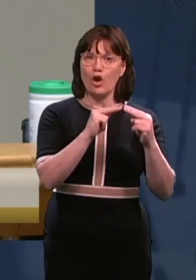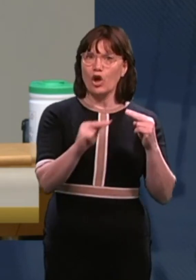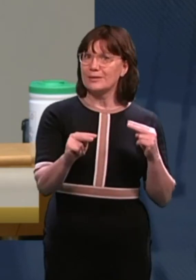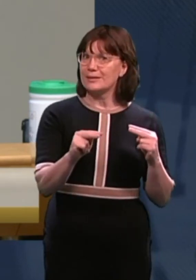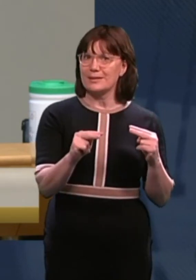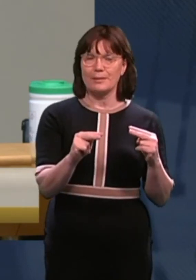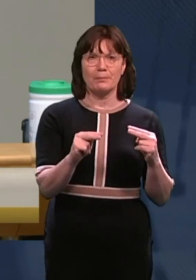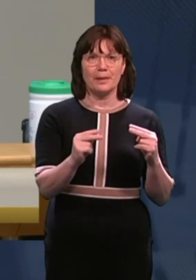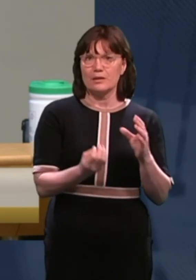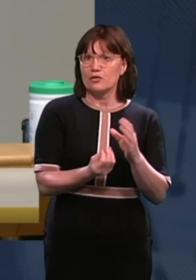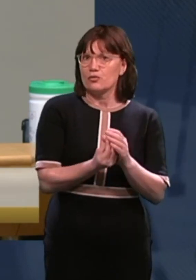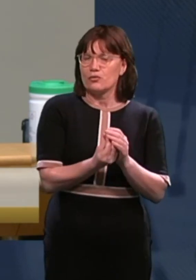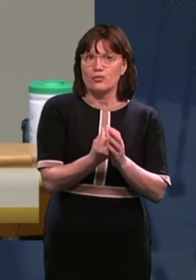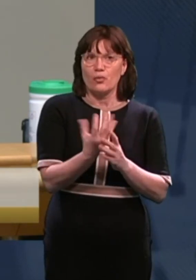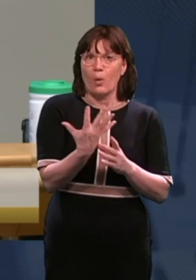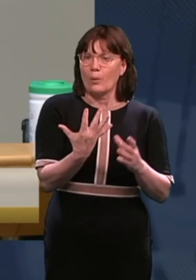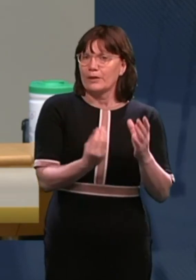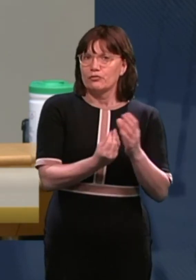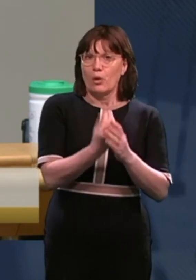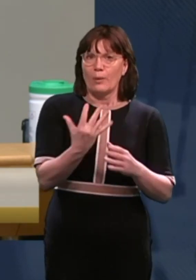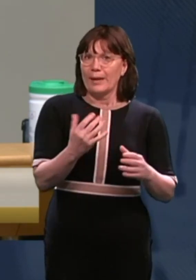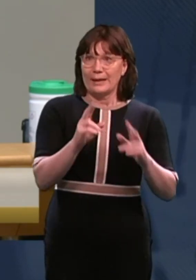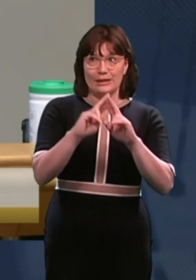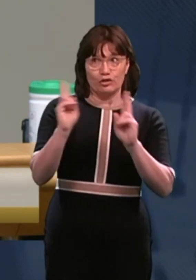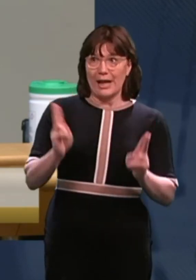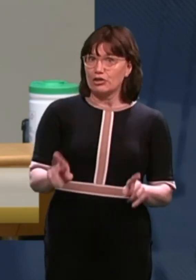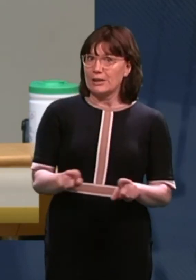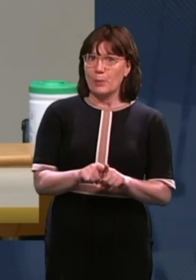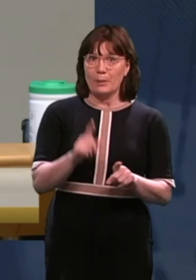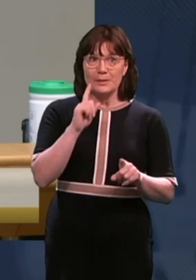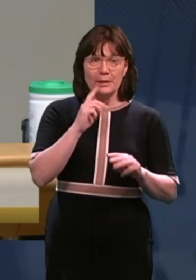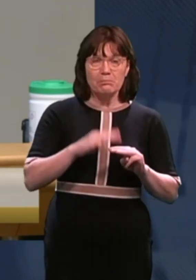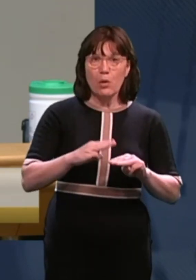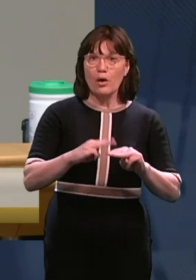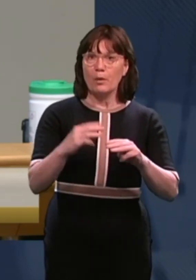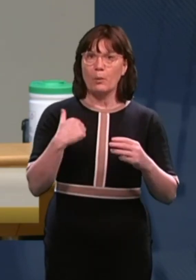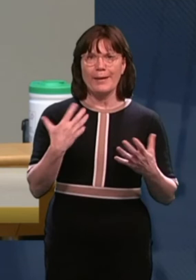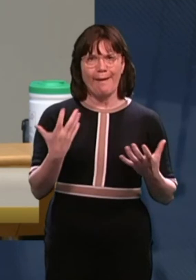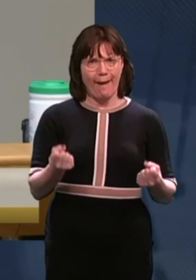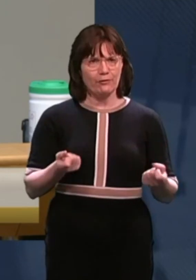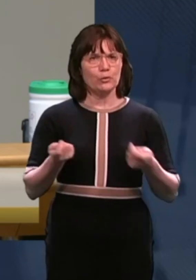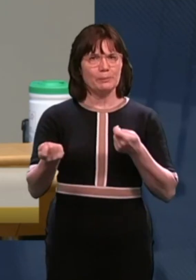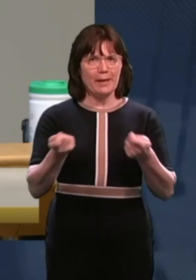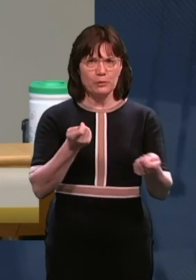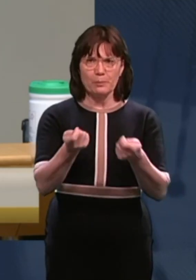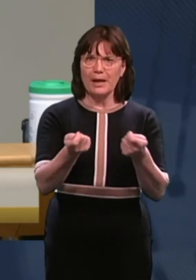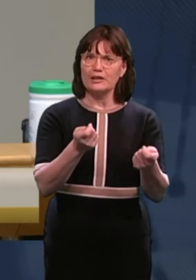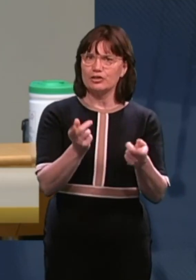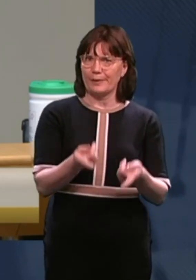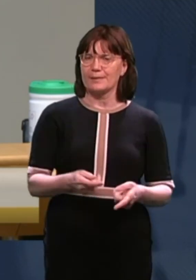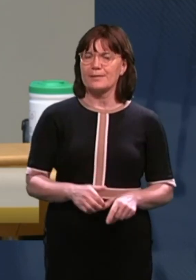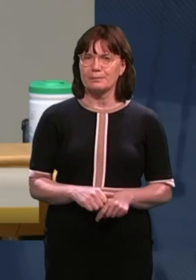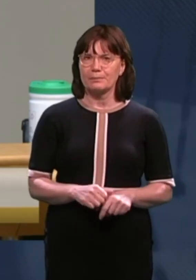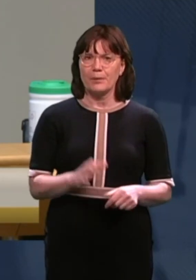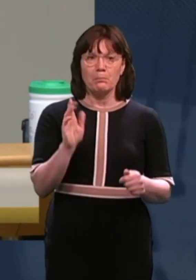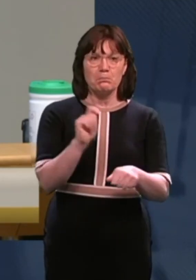exponentially in Ireland and internationally as well. We have to cater for that. Most of our special classes are